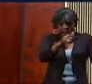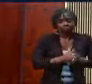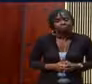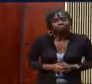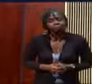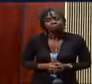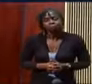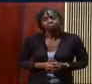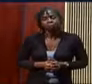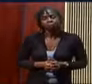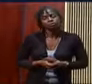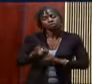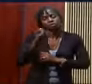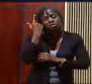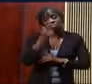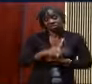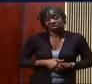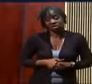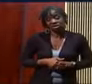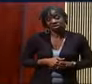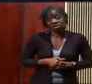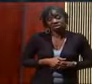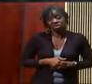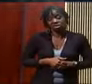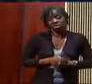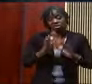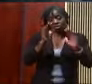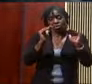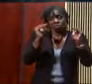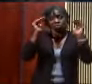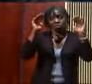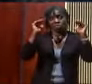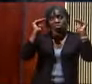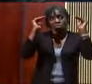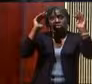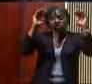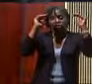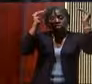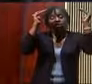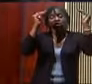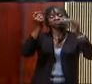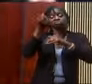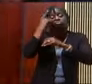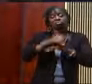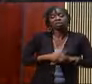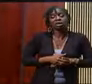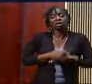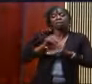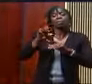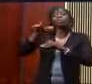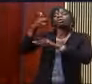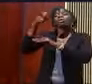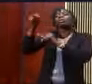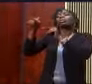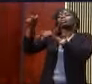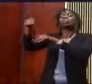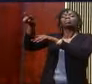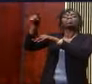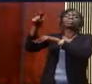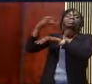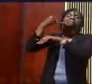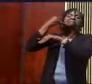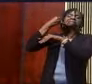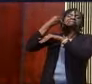then you understand that you will get otherized simply because here it is you are not a Persian.